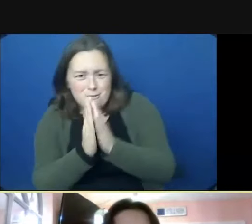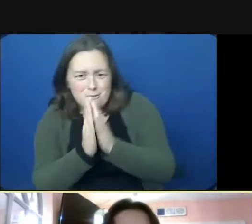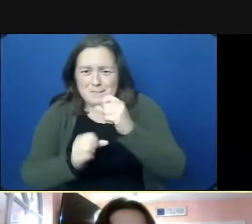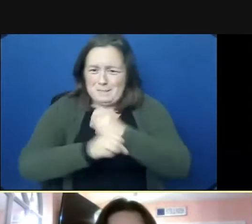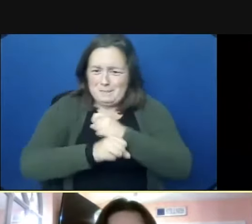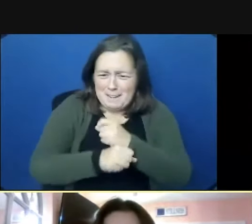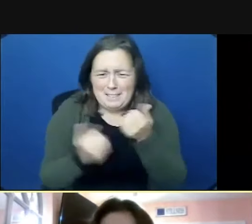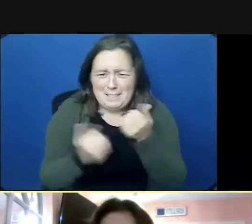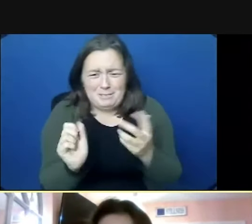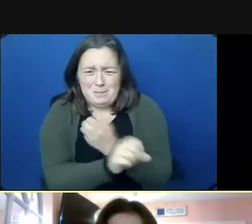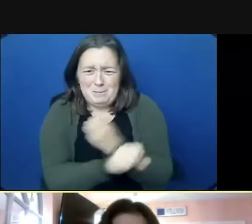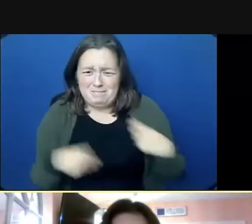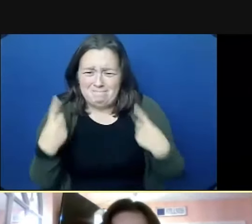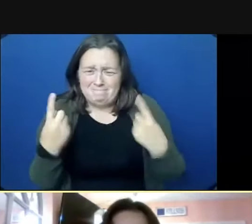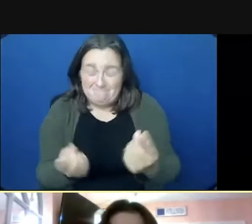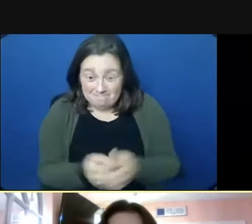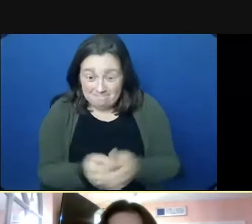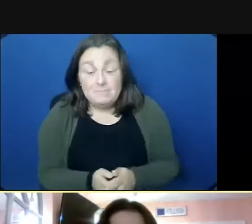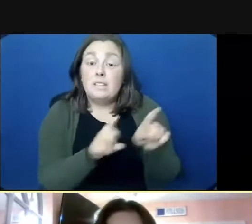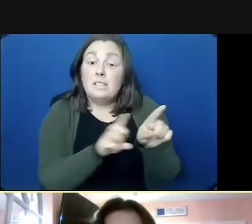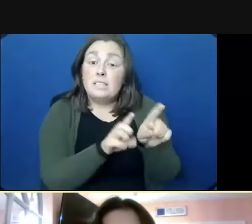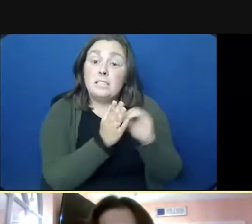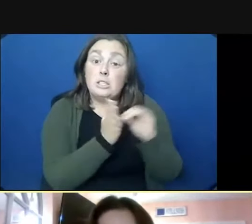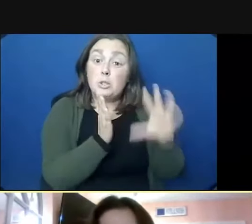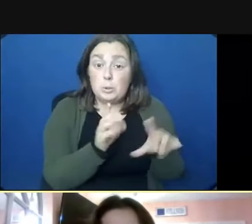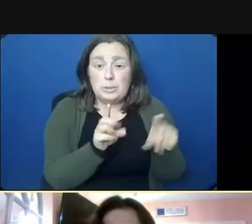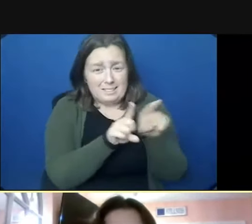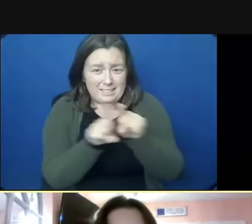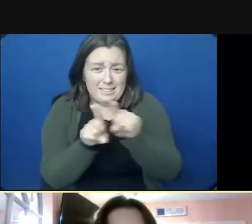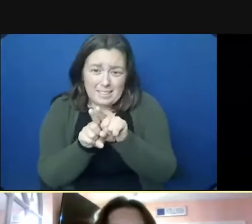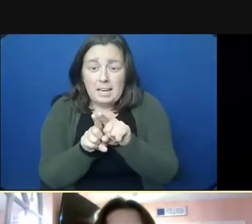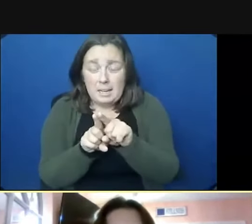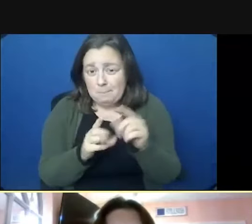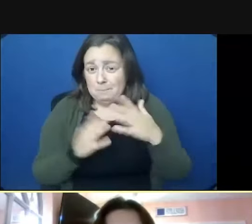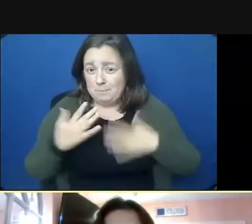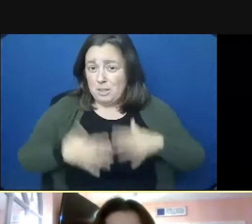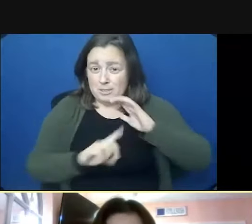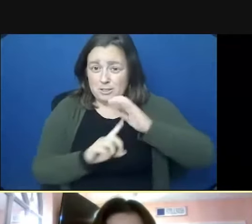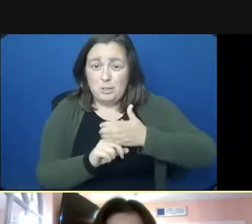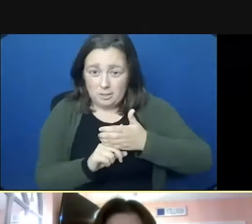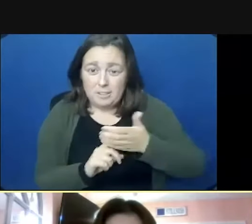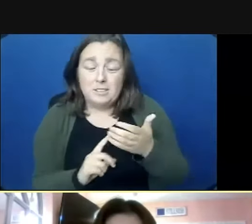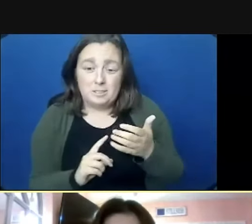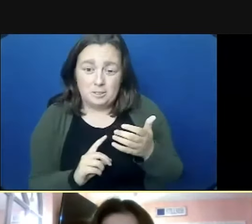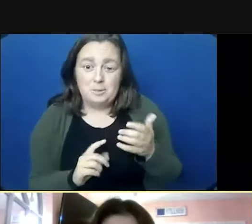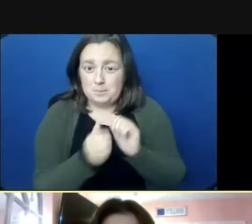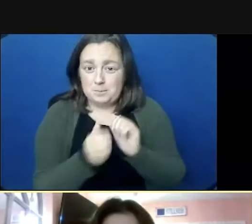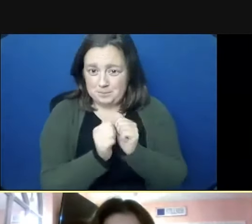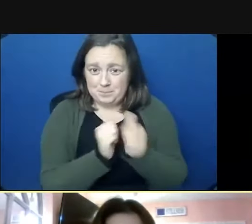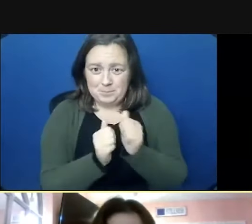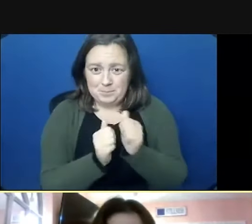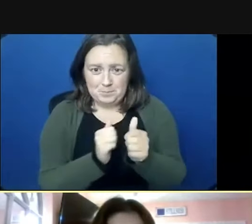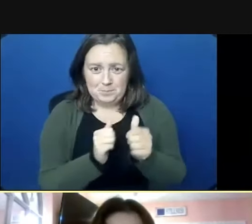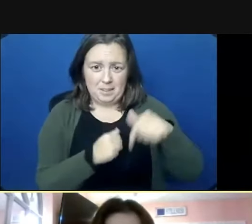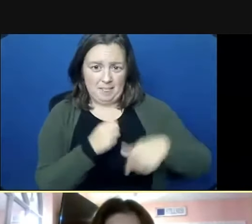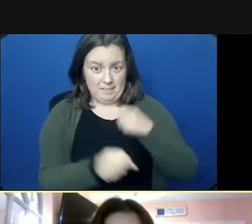But, so the students are going to be doing a kind of a similar thing with the costume contest. They're going to be, basically, I think what we're doing this year, like Zoe can correct me,